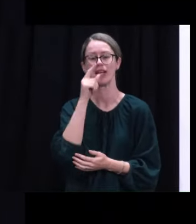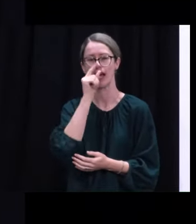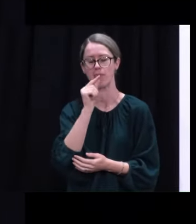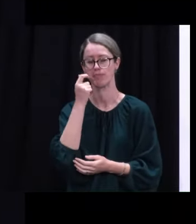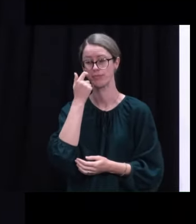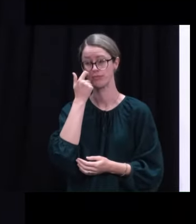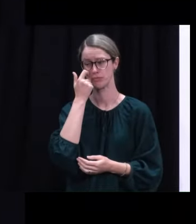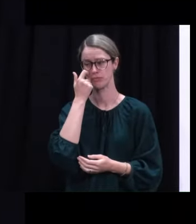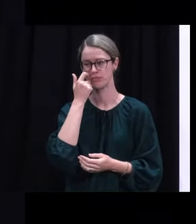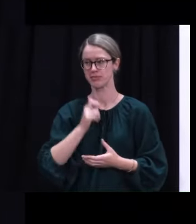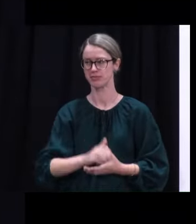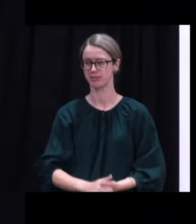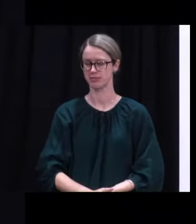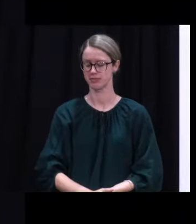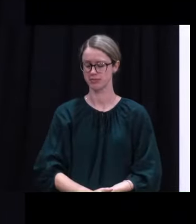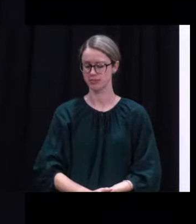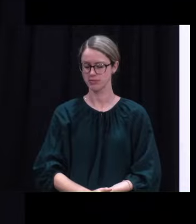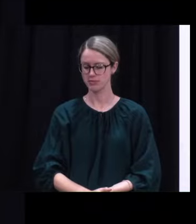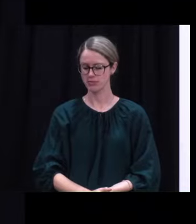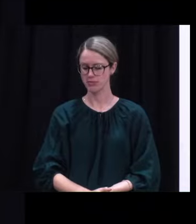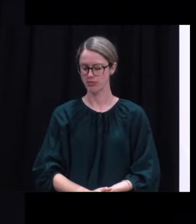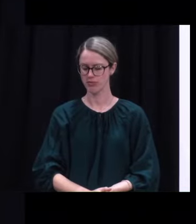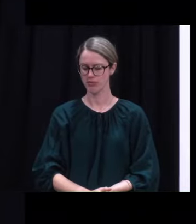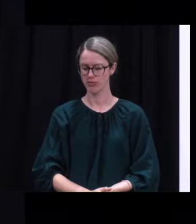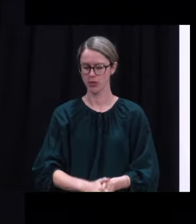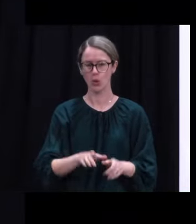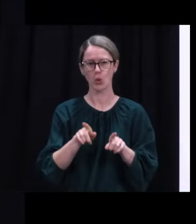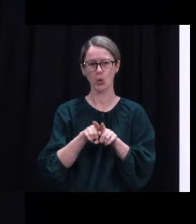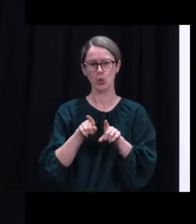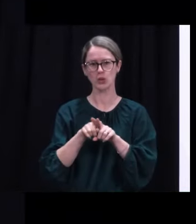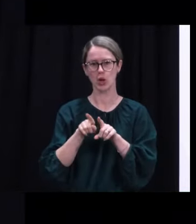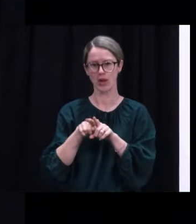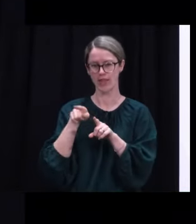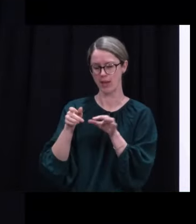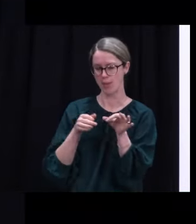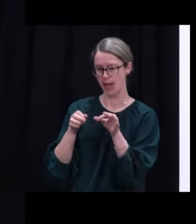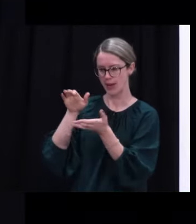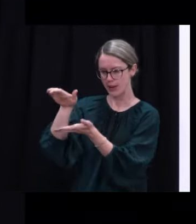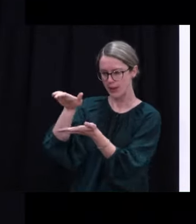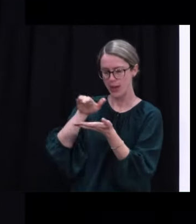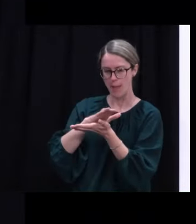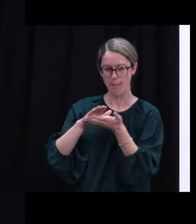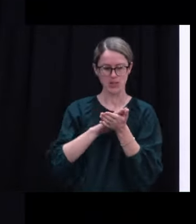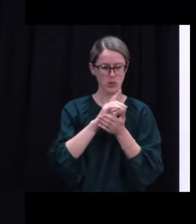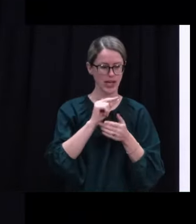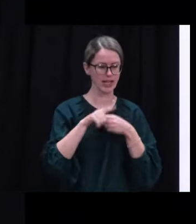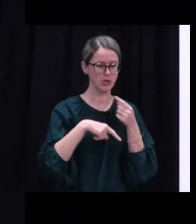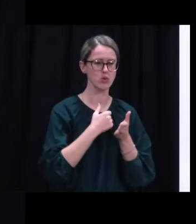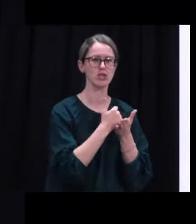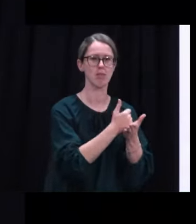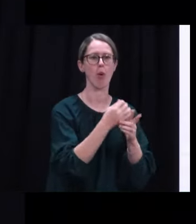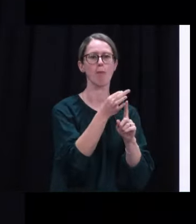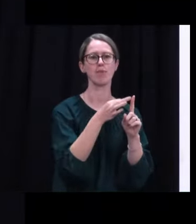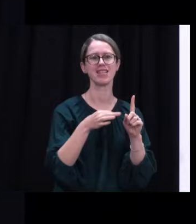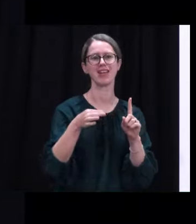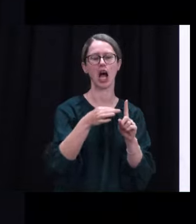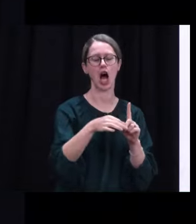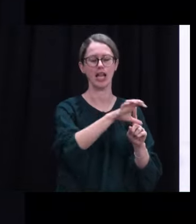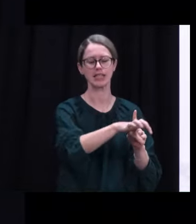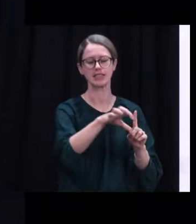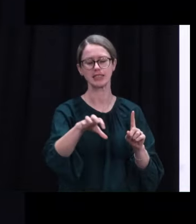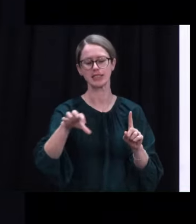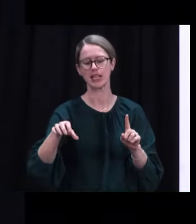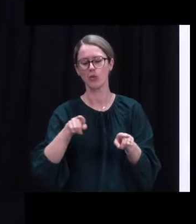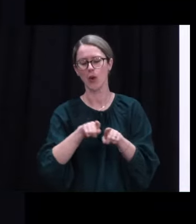able. I would also add that these arrangements will enable us to continue our support for our Pacific neighbors as they look to extend their